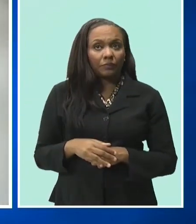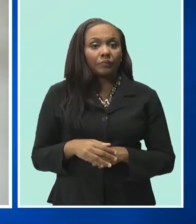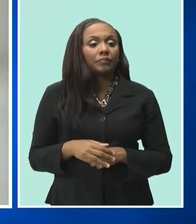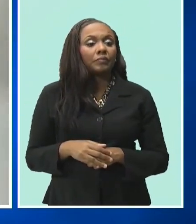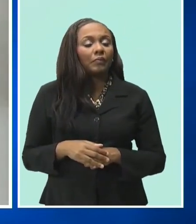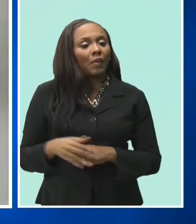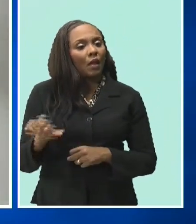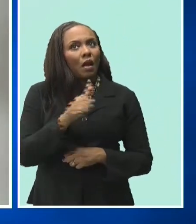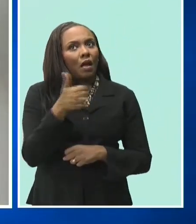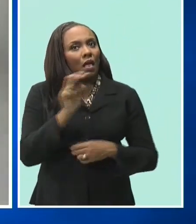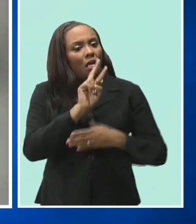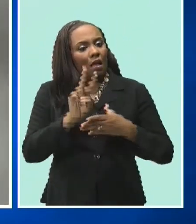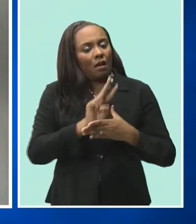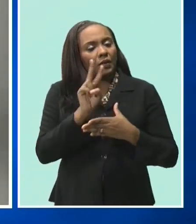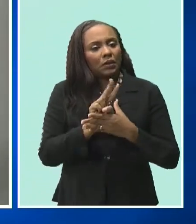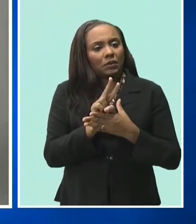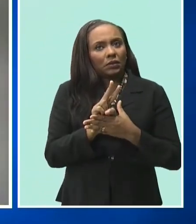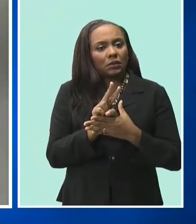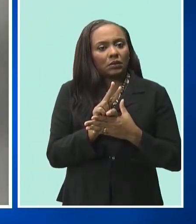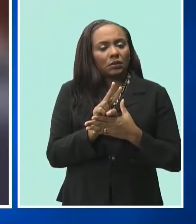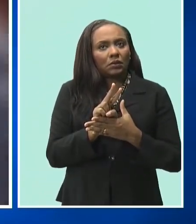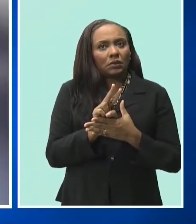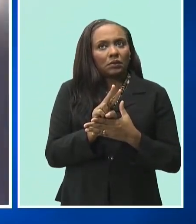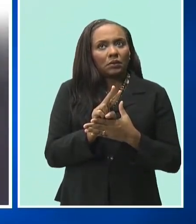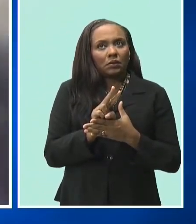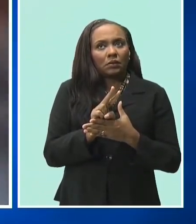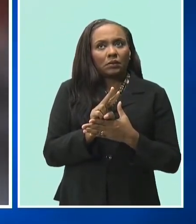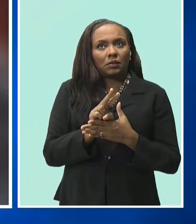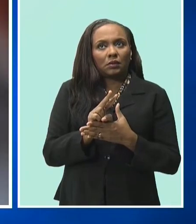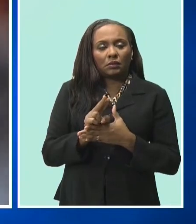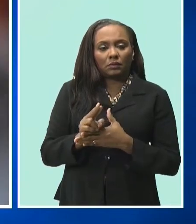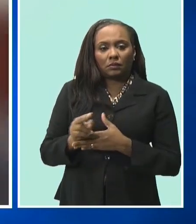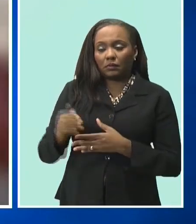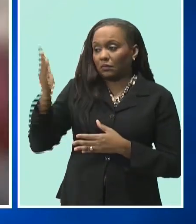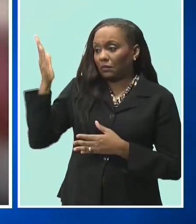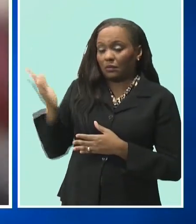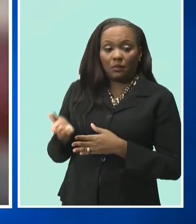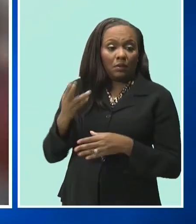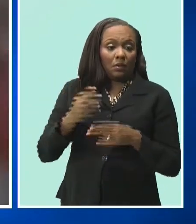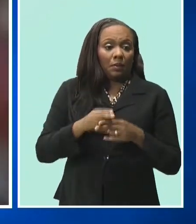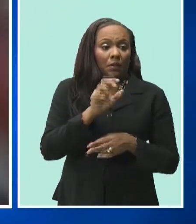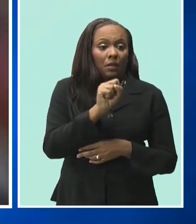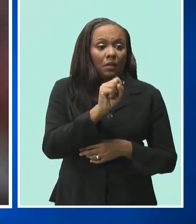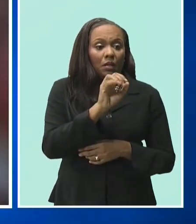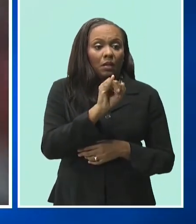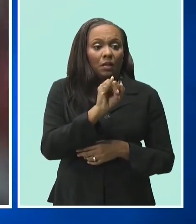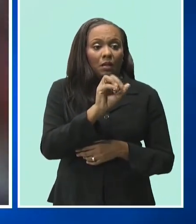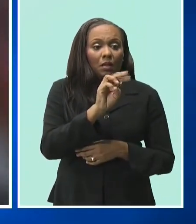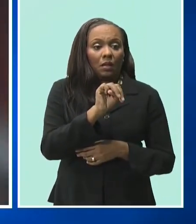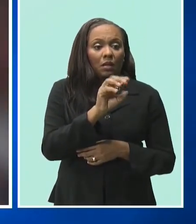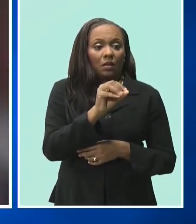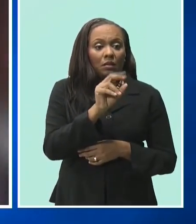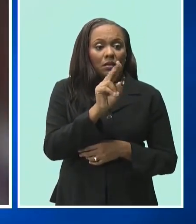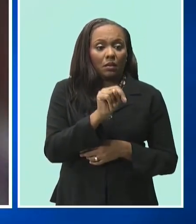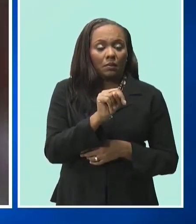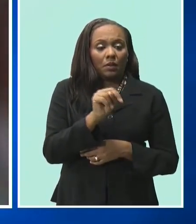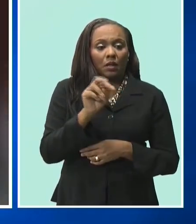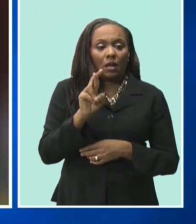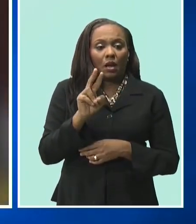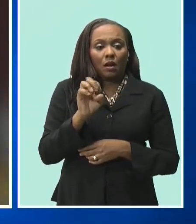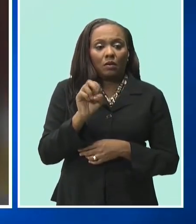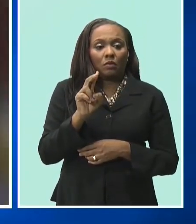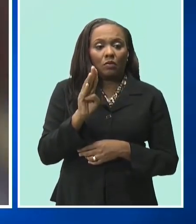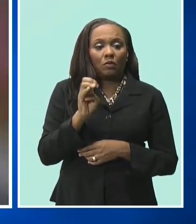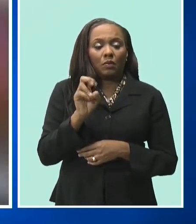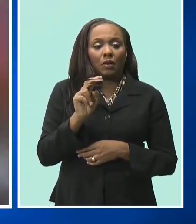video that did not escape the attention of the police, Simon Rubin, who took to social media, has been slapped with a few